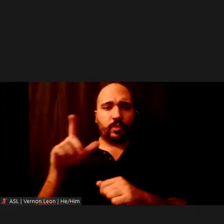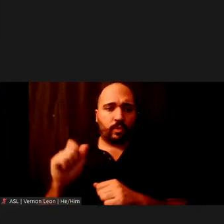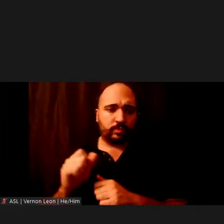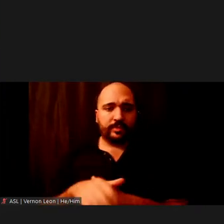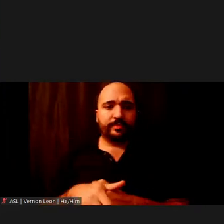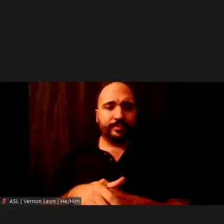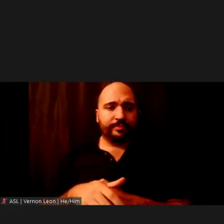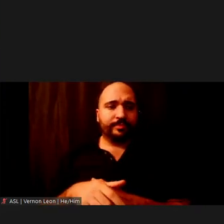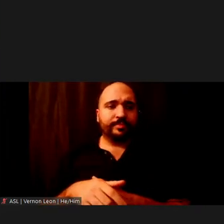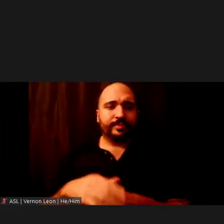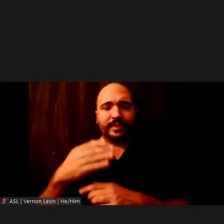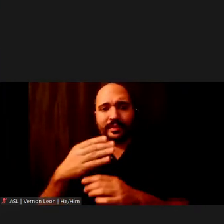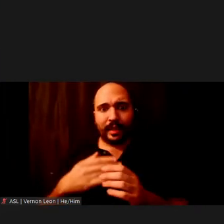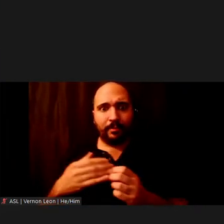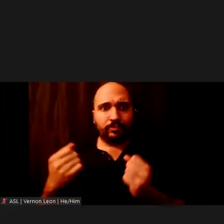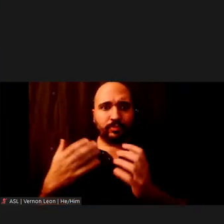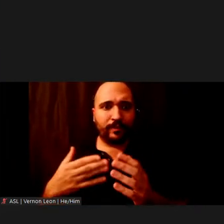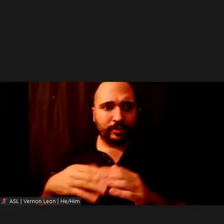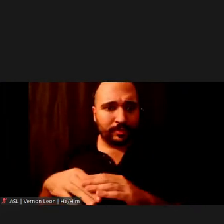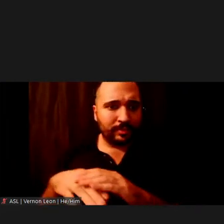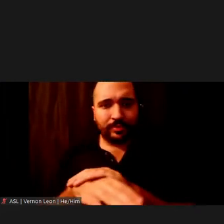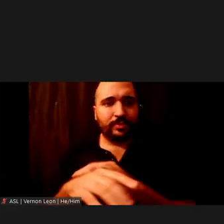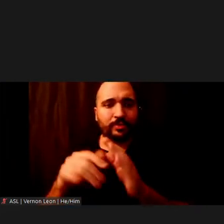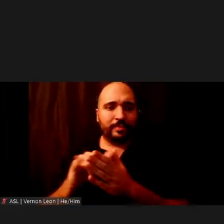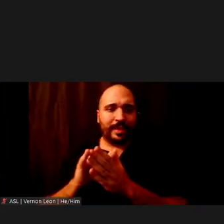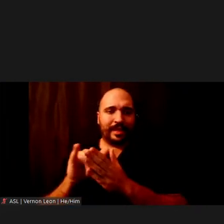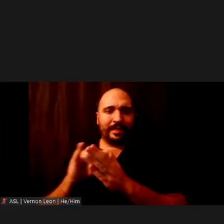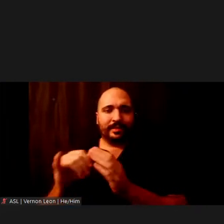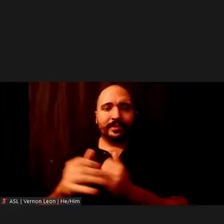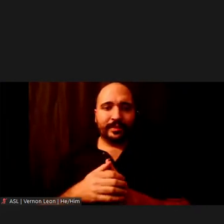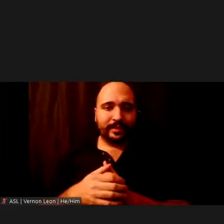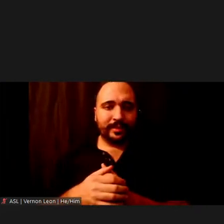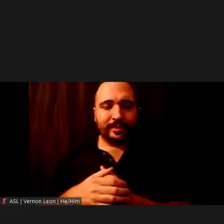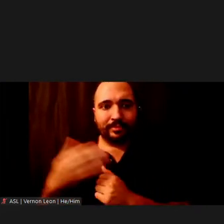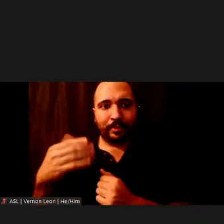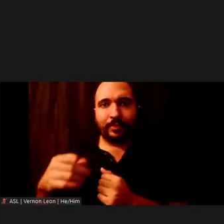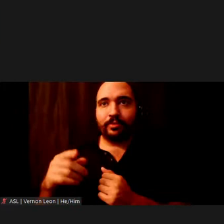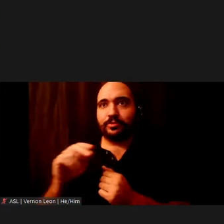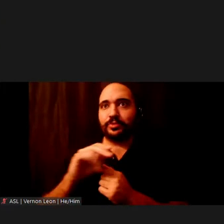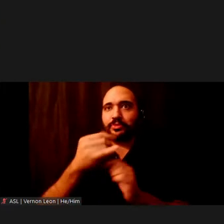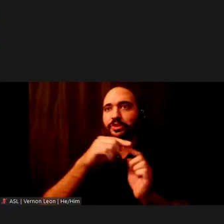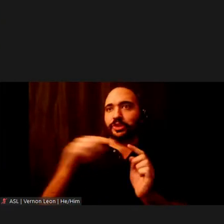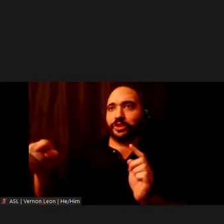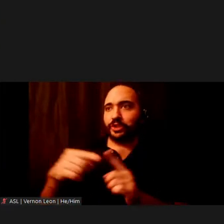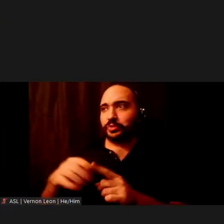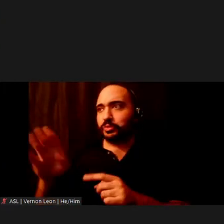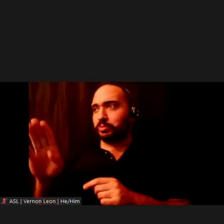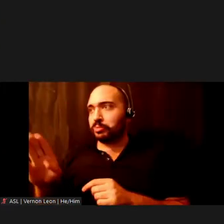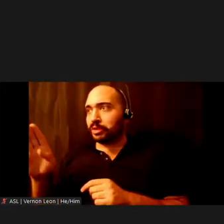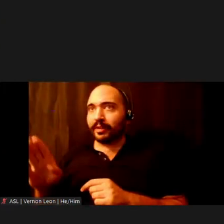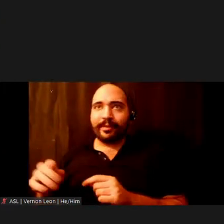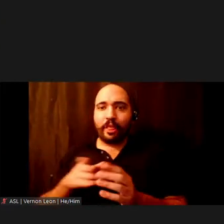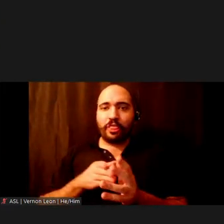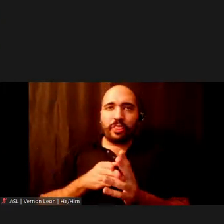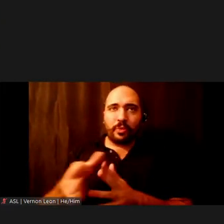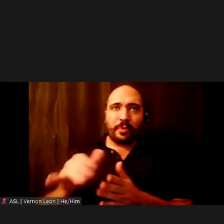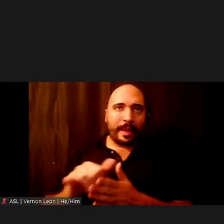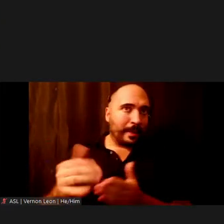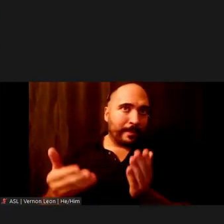currently travel through Manhattan, although their destination is elsewhere. For example, you may travel from New Jersey to Brooklyn or the Bronx by going through Manhattan.